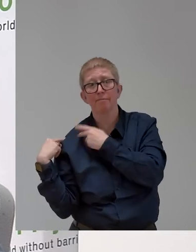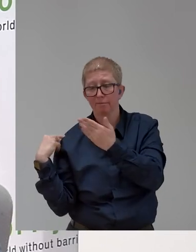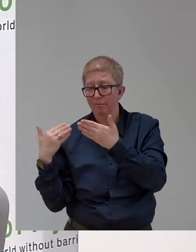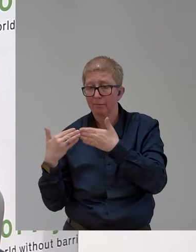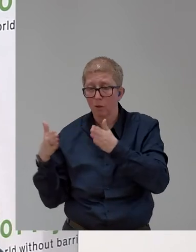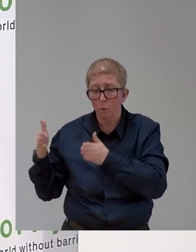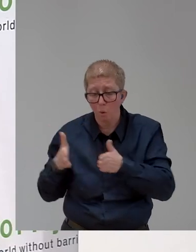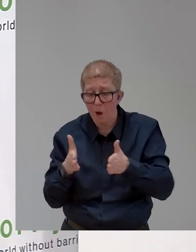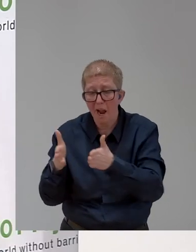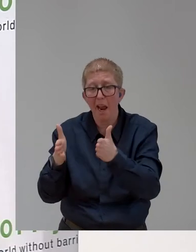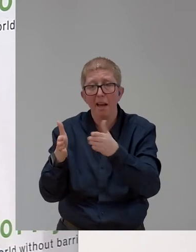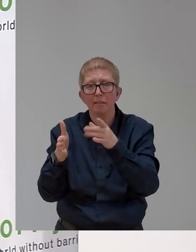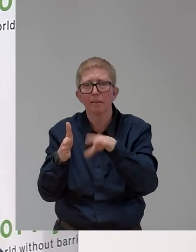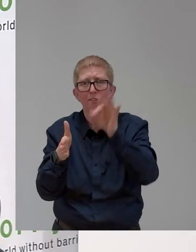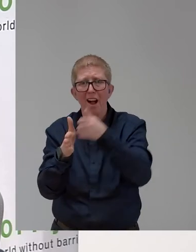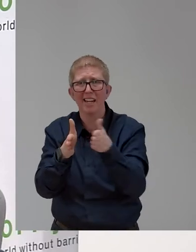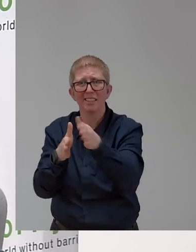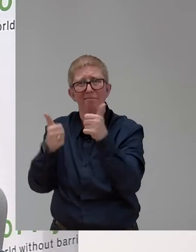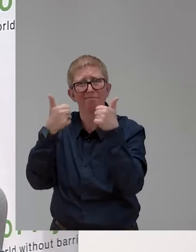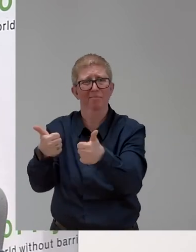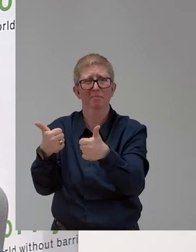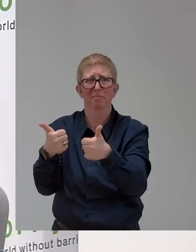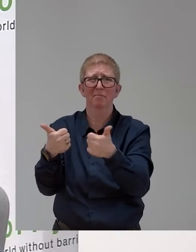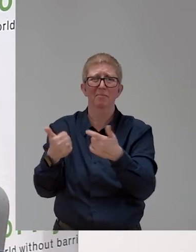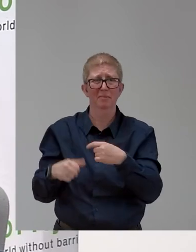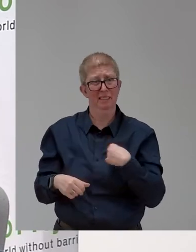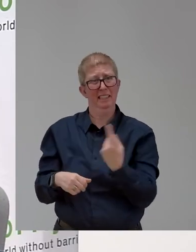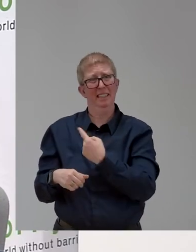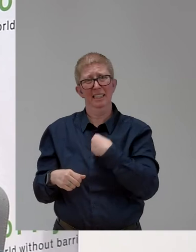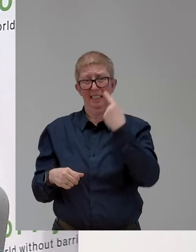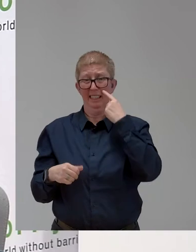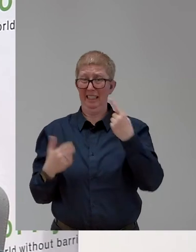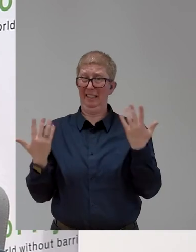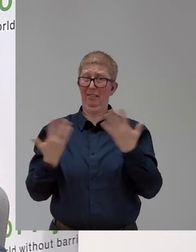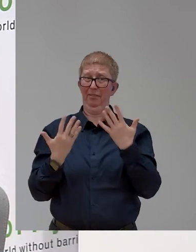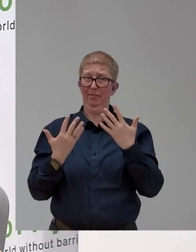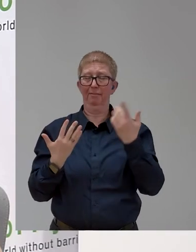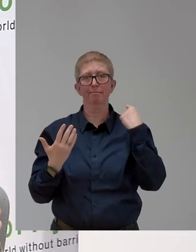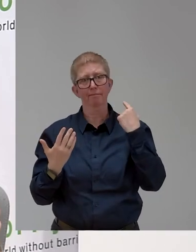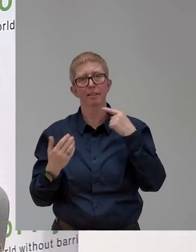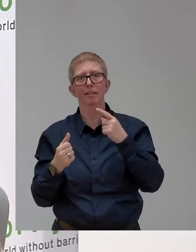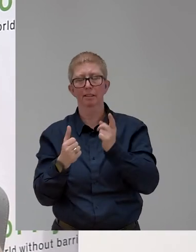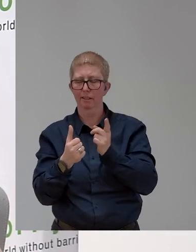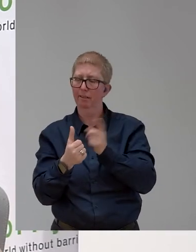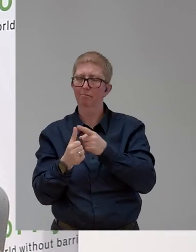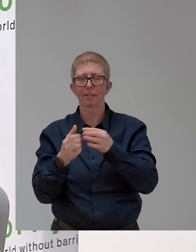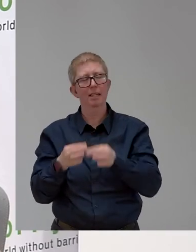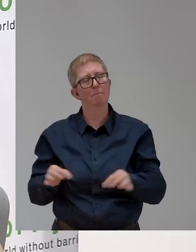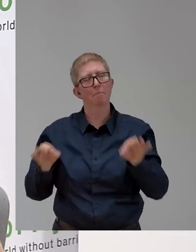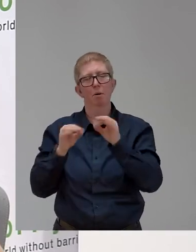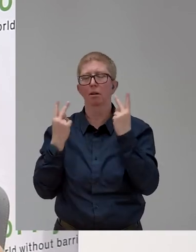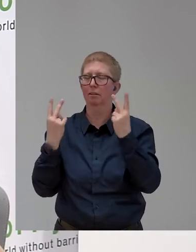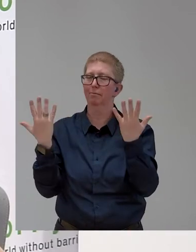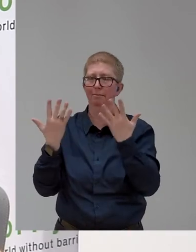seen from the very beginning, it is important to have accessible information about COVID-19,